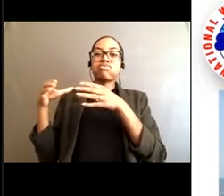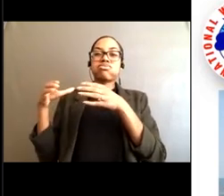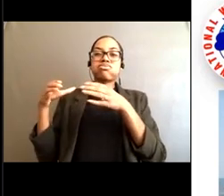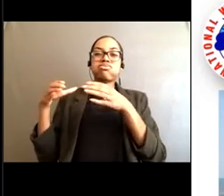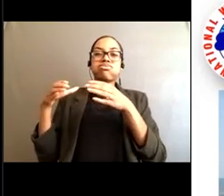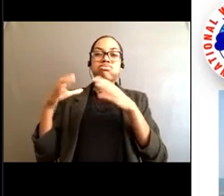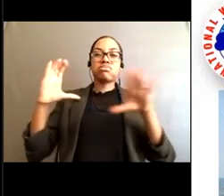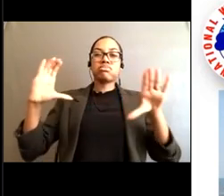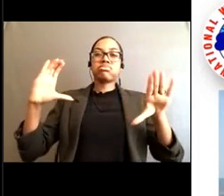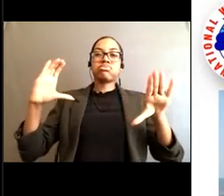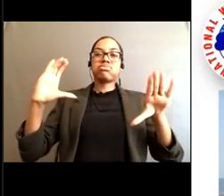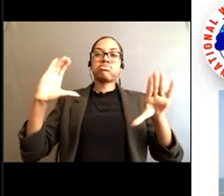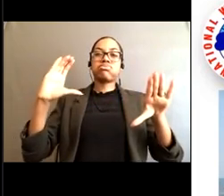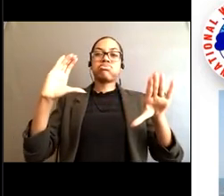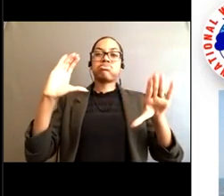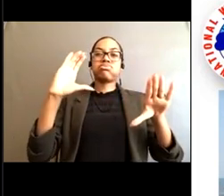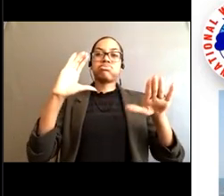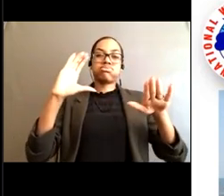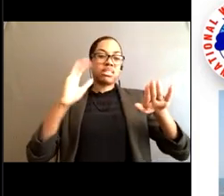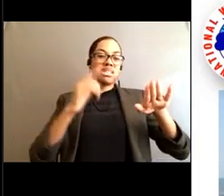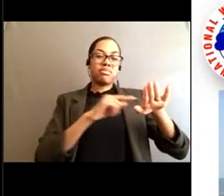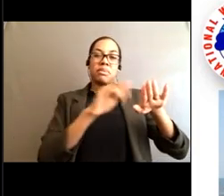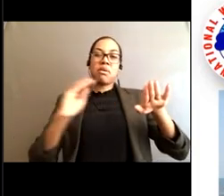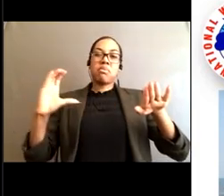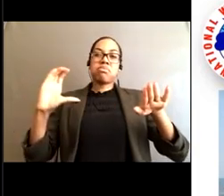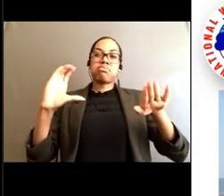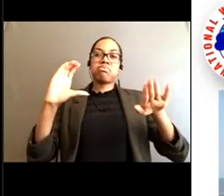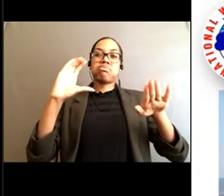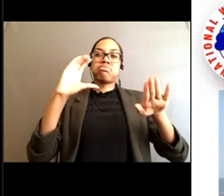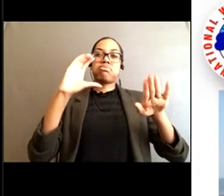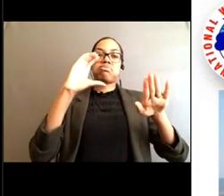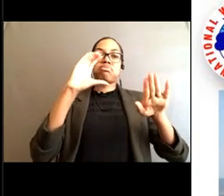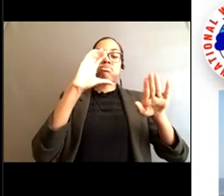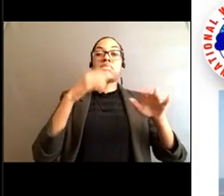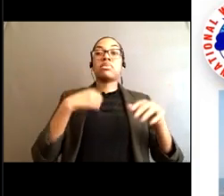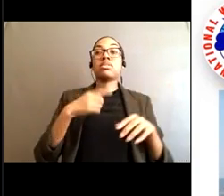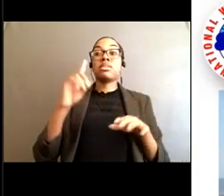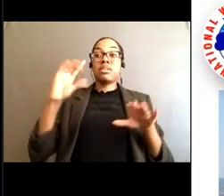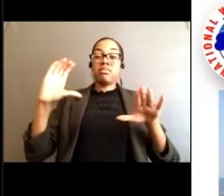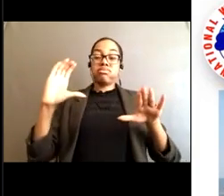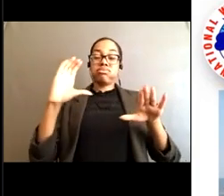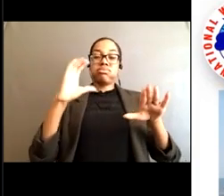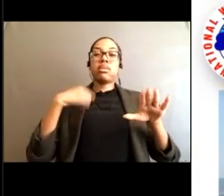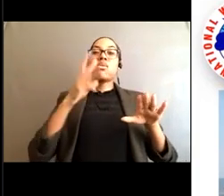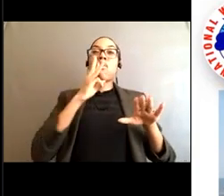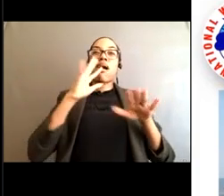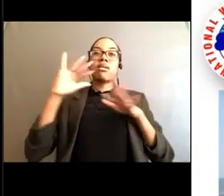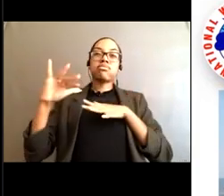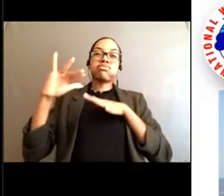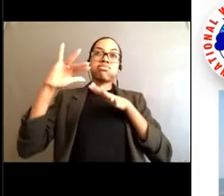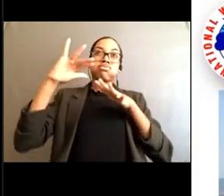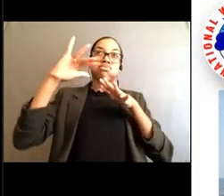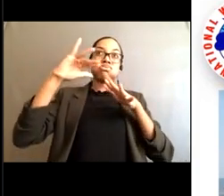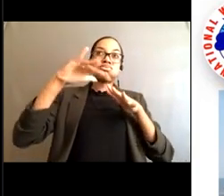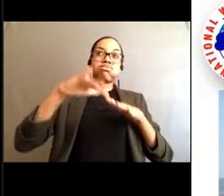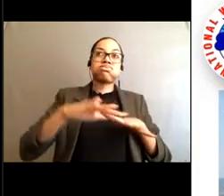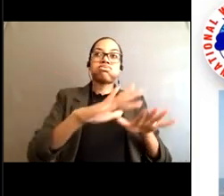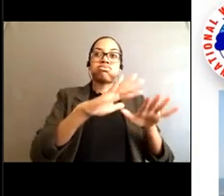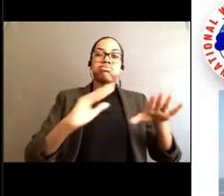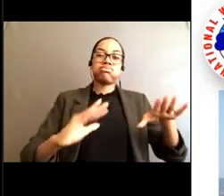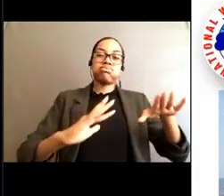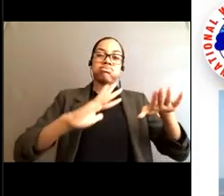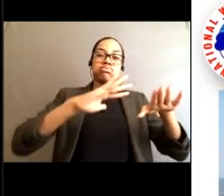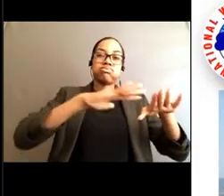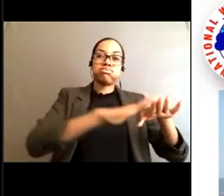large ocean swells that moved across the Atlantic to reach the East Coast. So